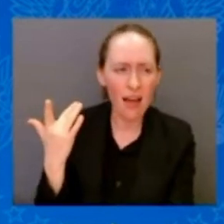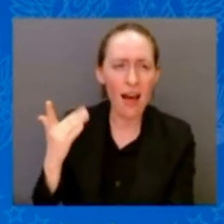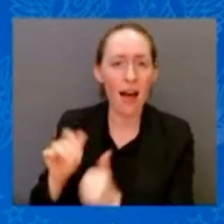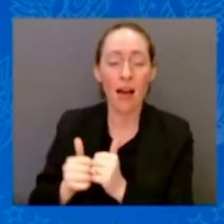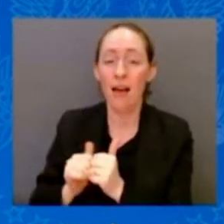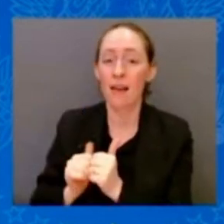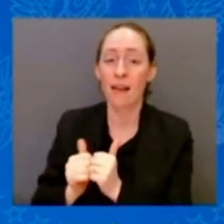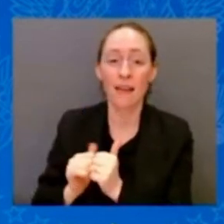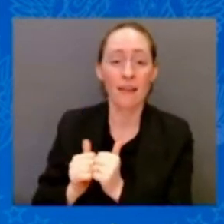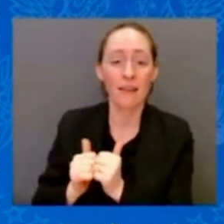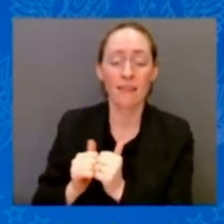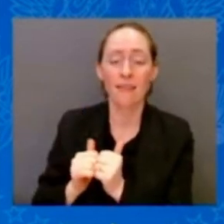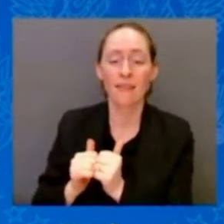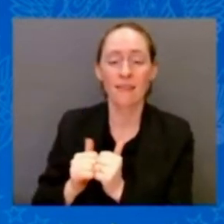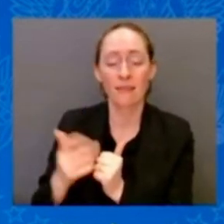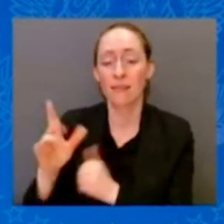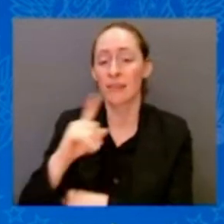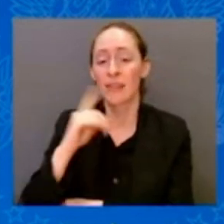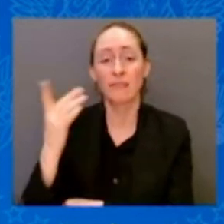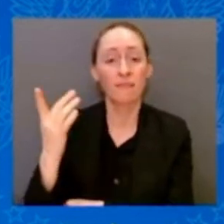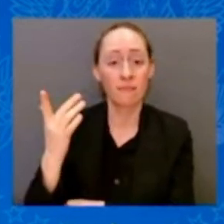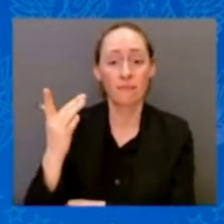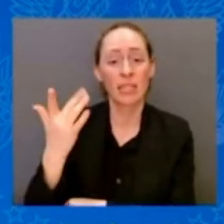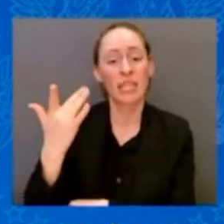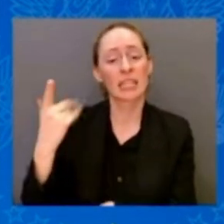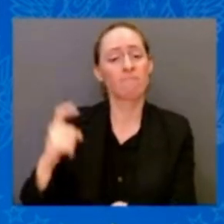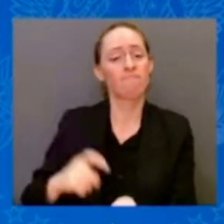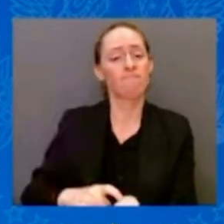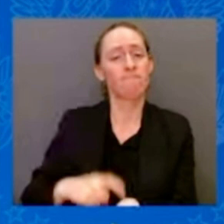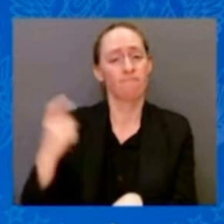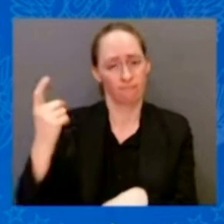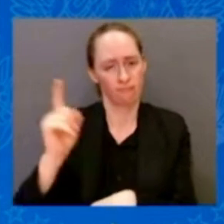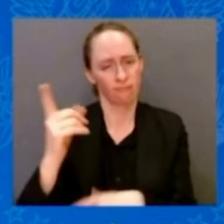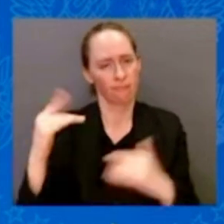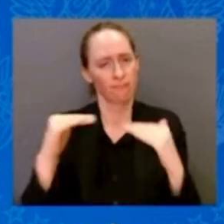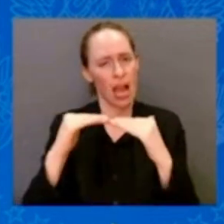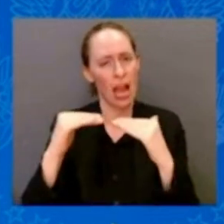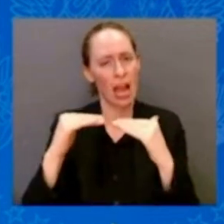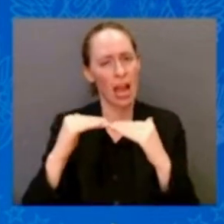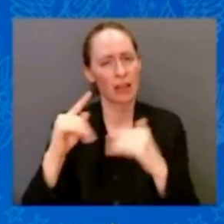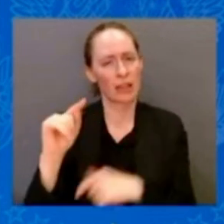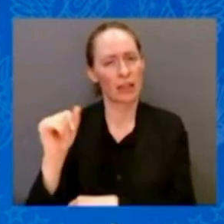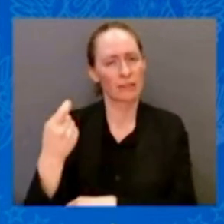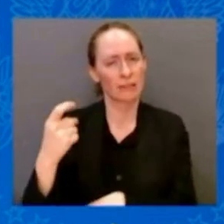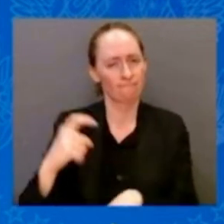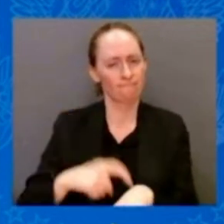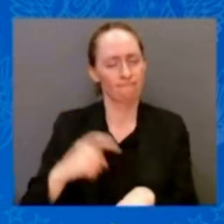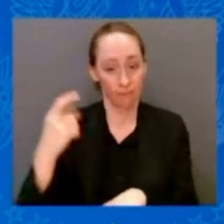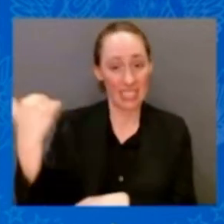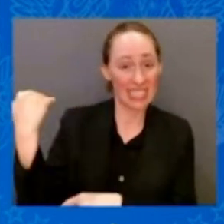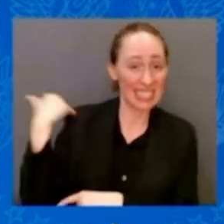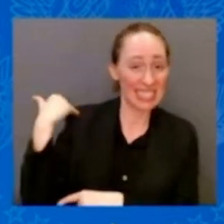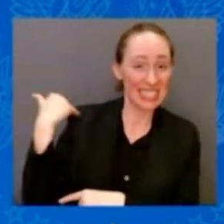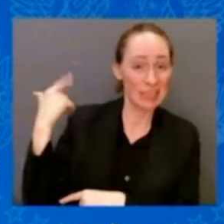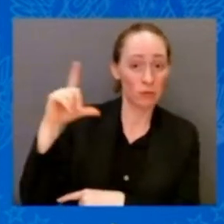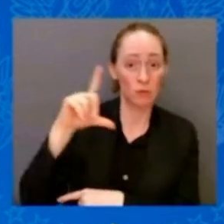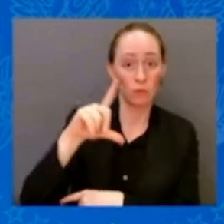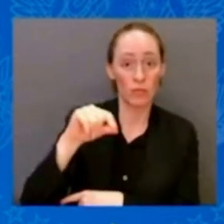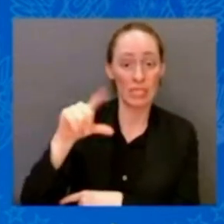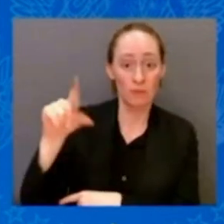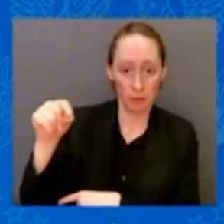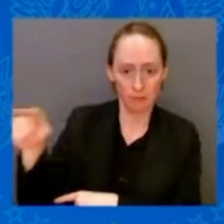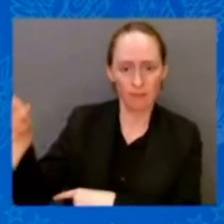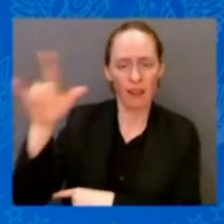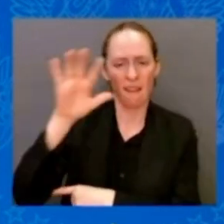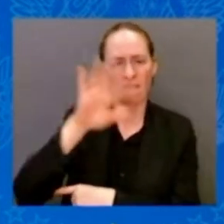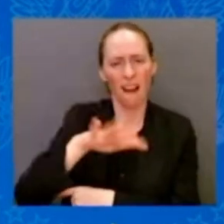share a little bit. You know, in 2020, there were 55 American corporations of the largest Fortune 500 companies